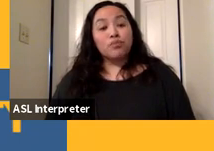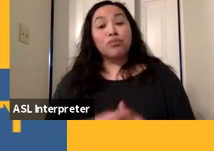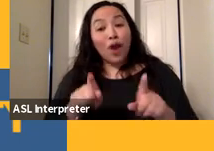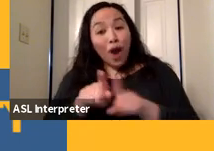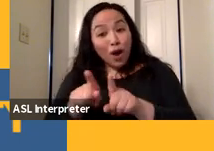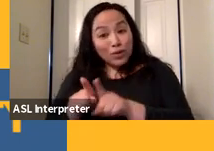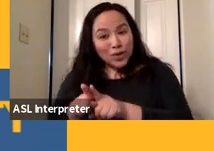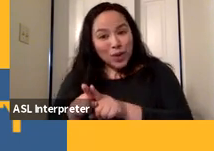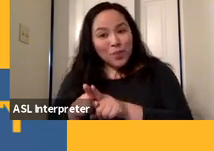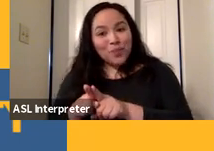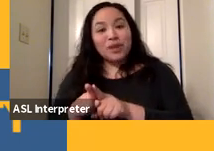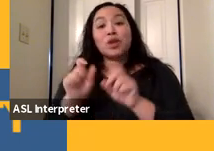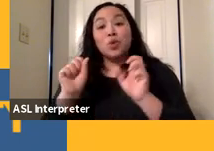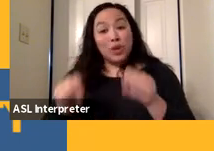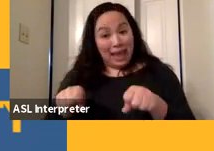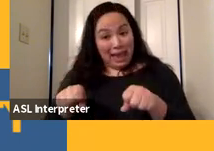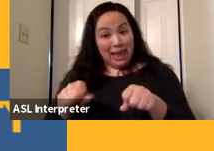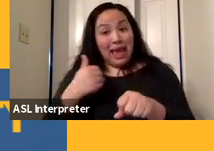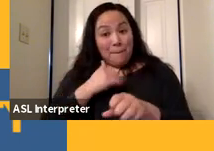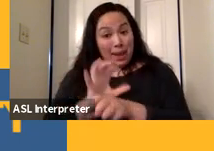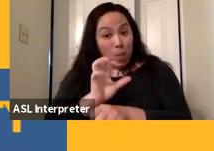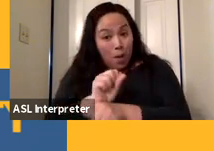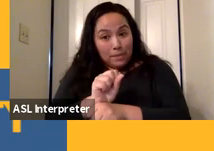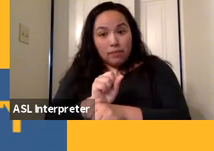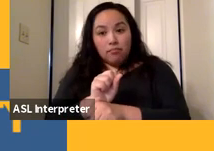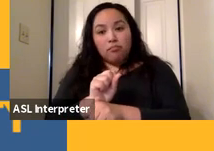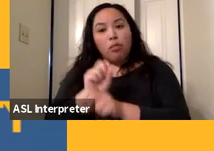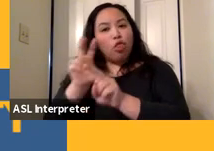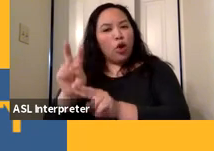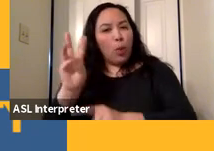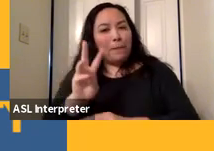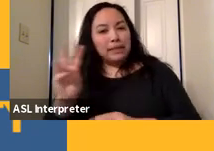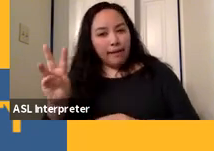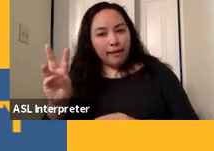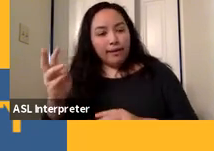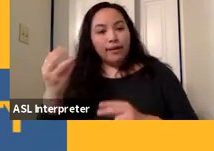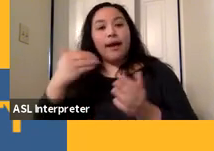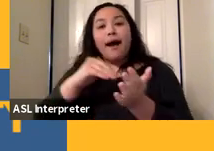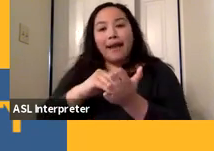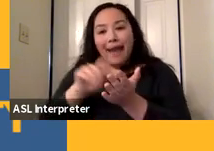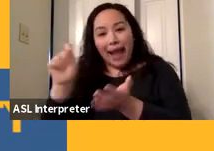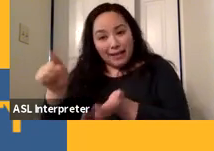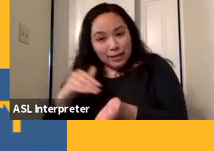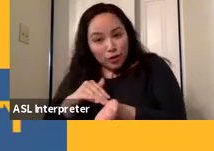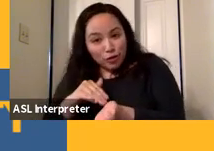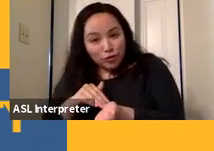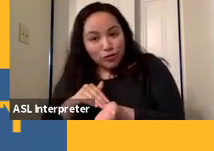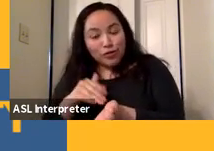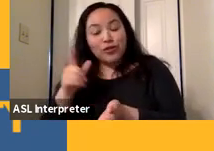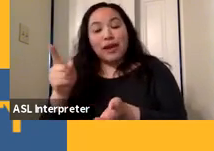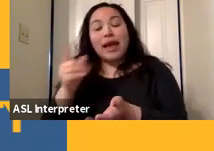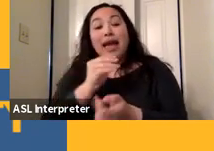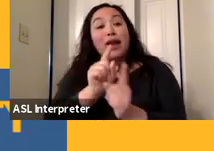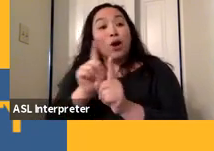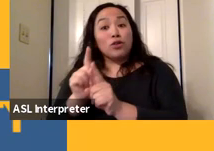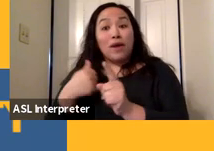find an appointment by going to our website. Again, checking with your health provider, and there's a lot of